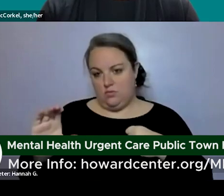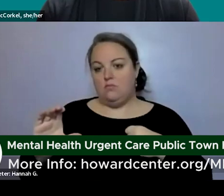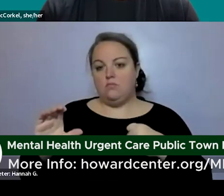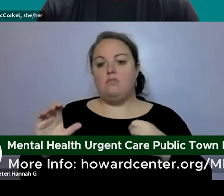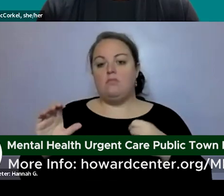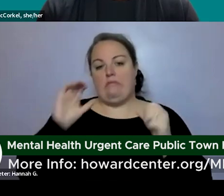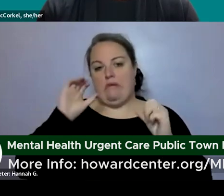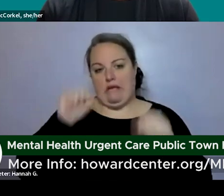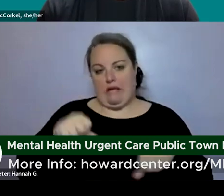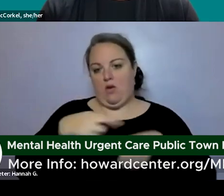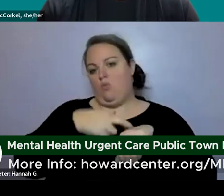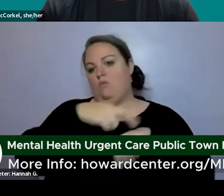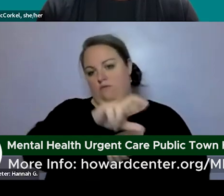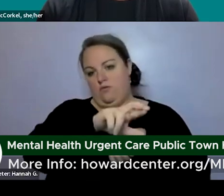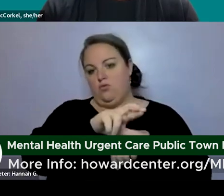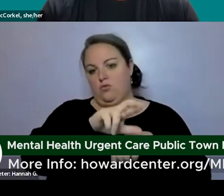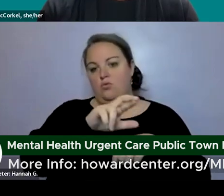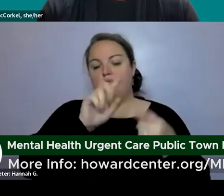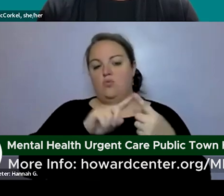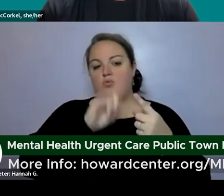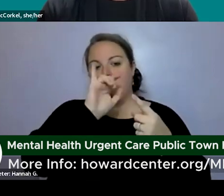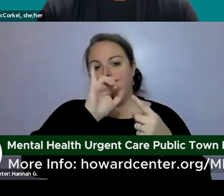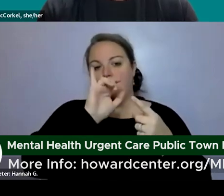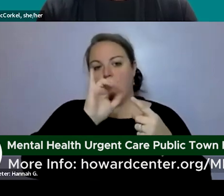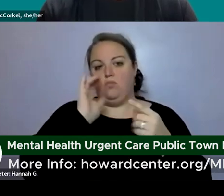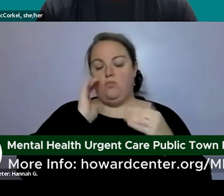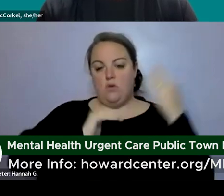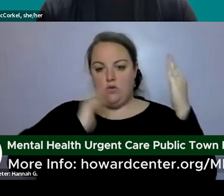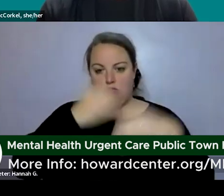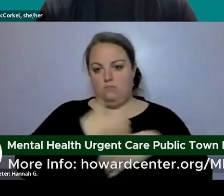refer someone to adult crisis stabilization